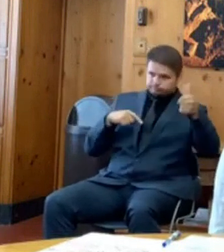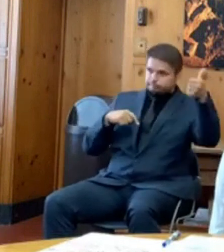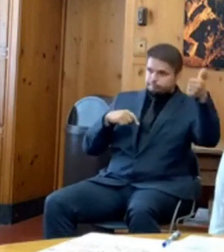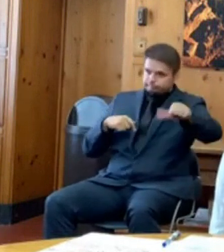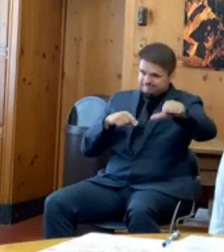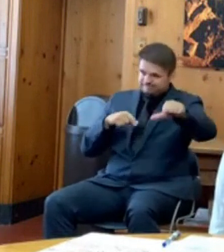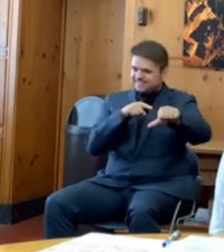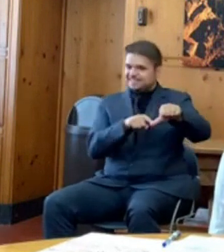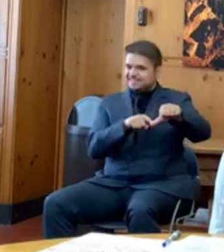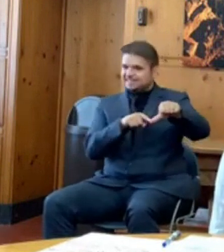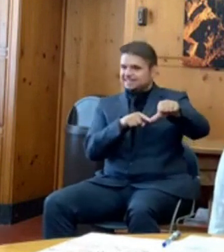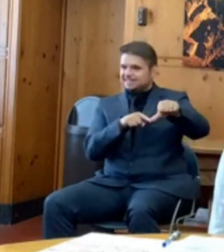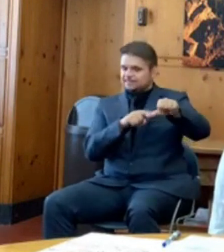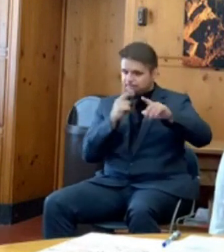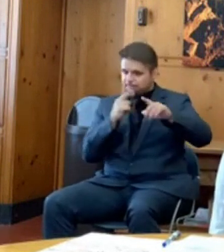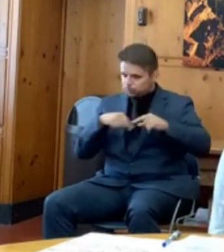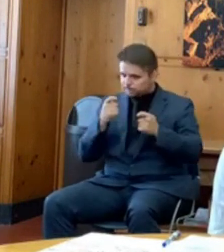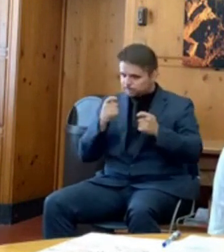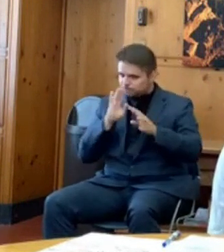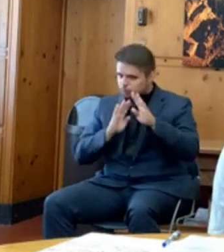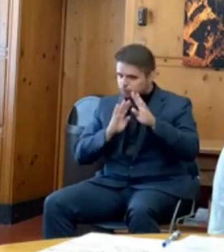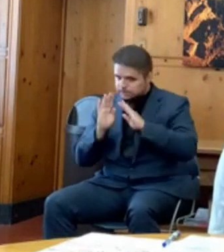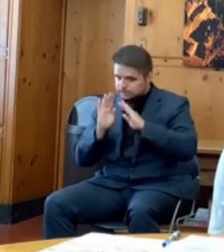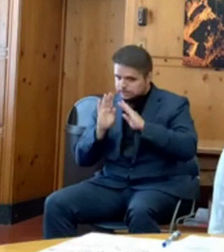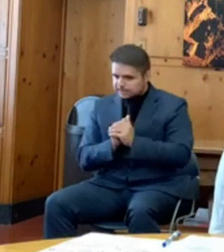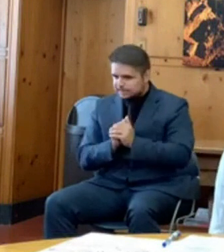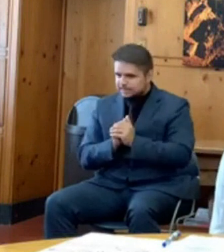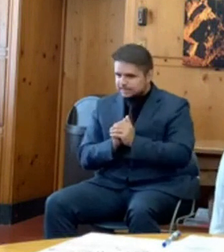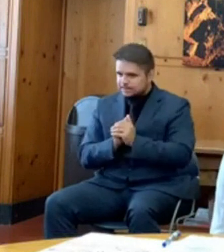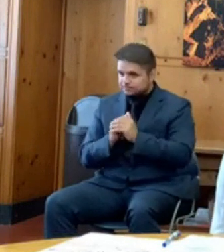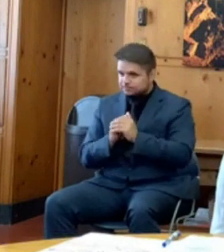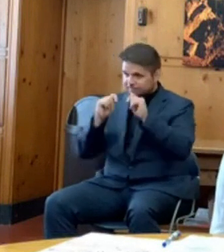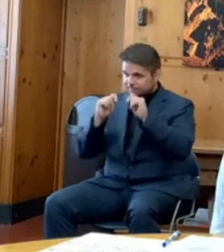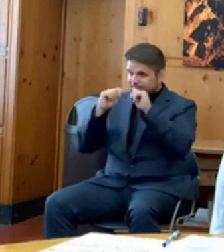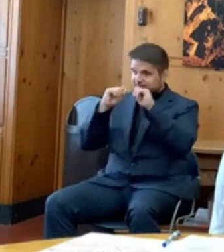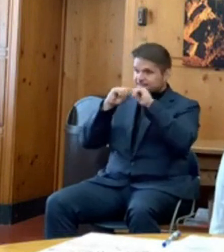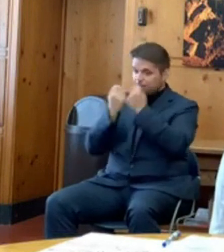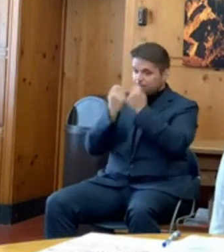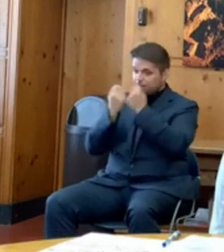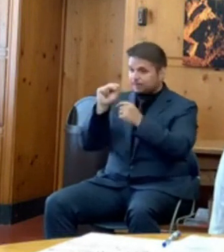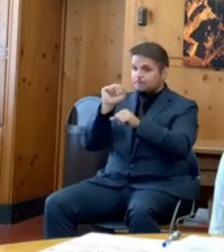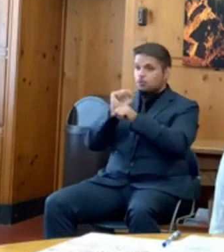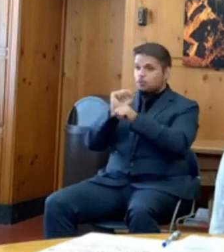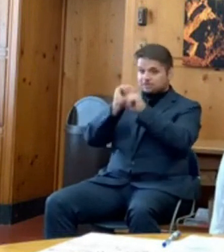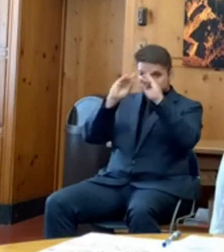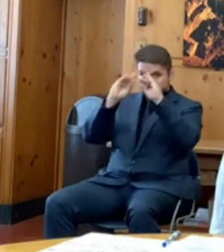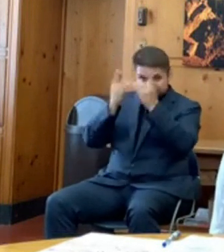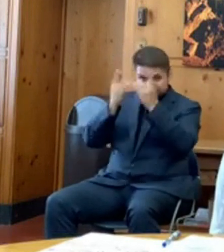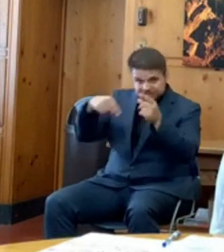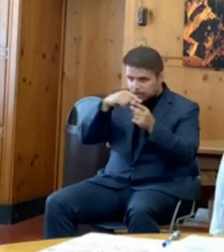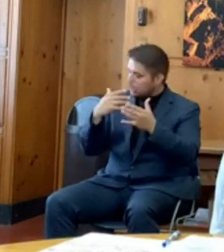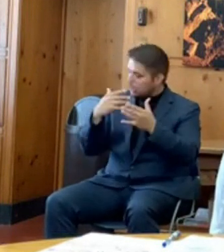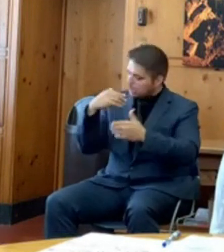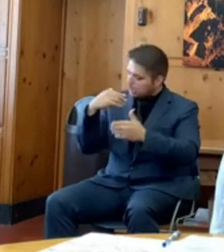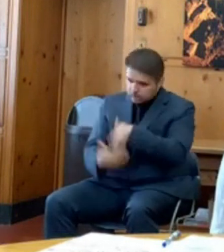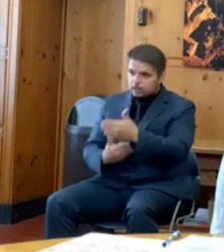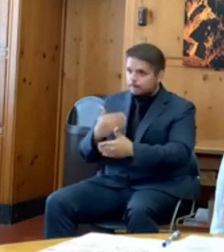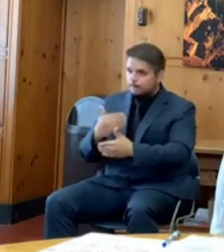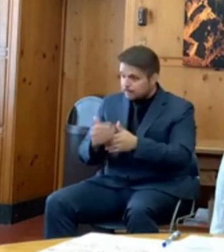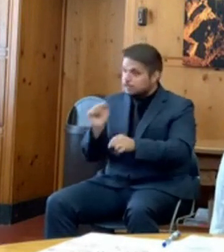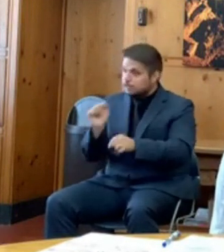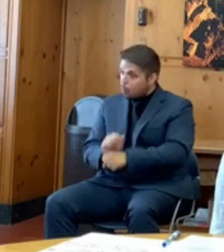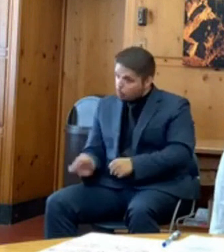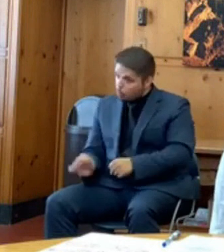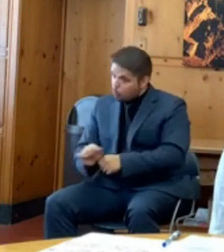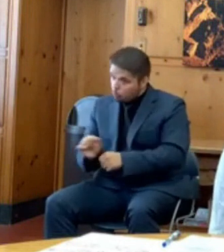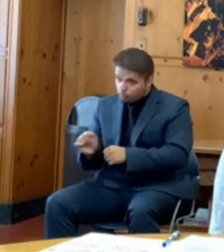The team at the Employment Department is working day and night to pay out tens of thousands of unemployment claims during the